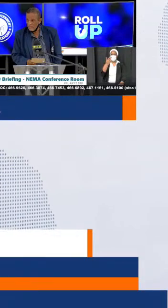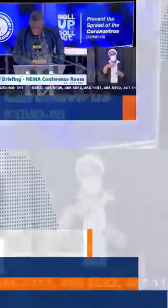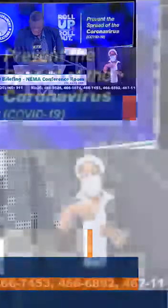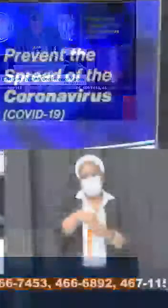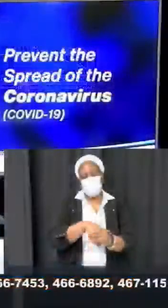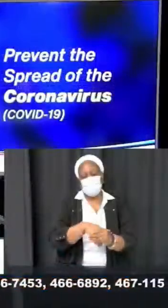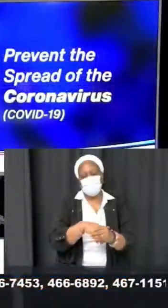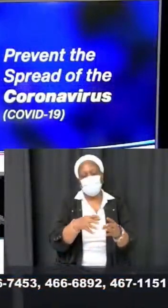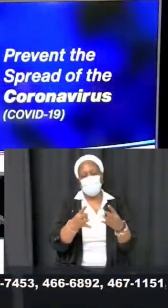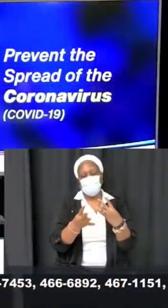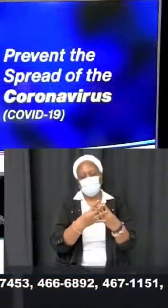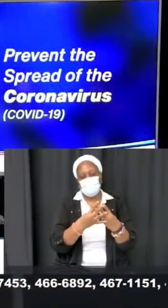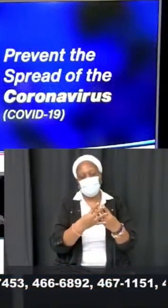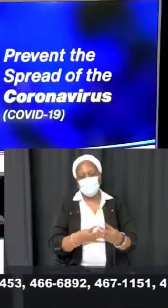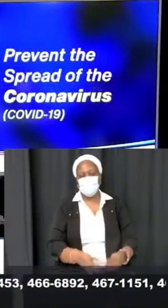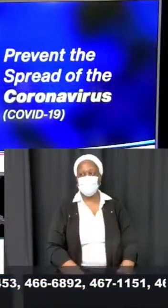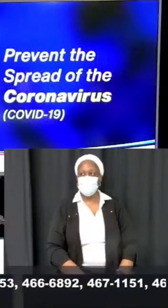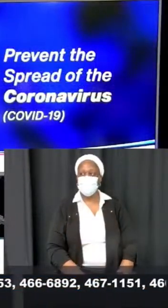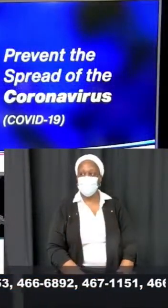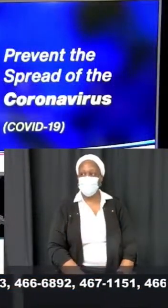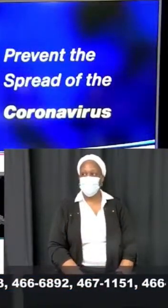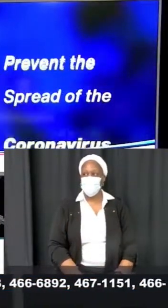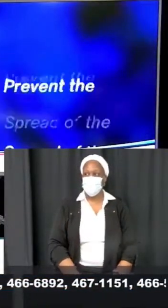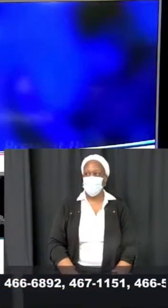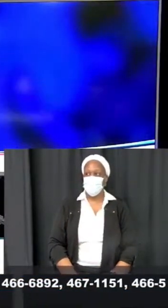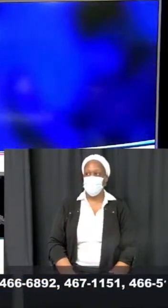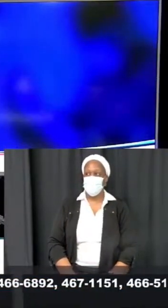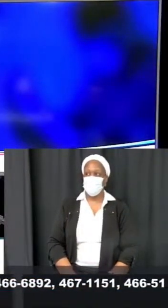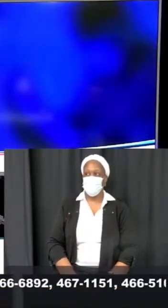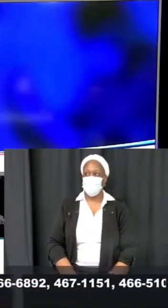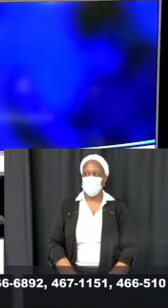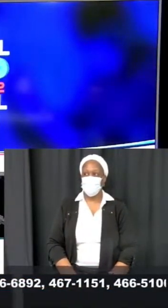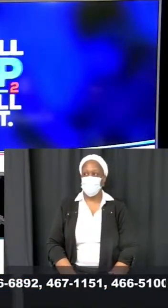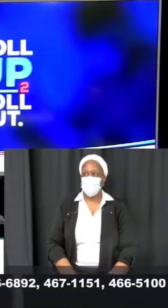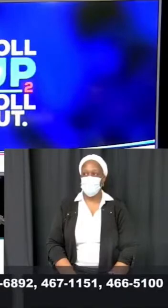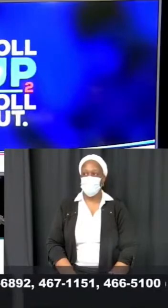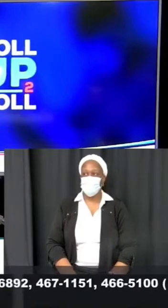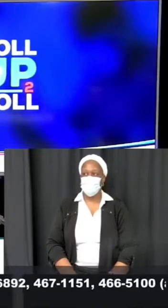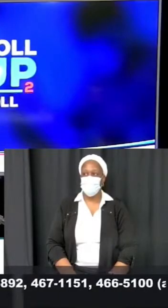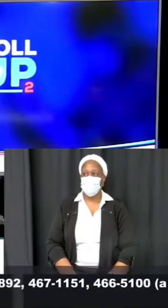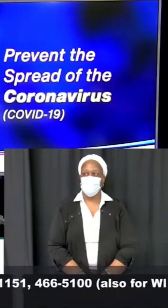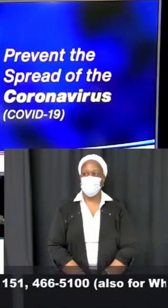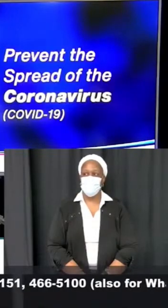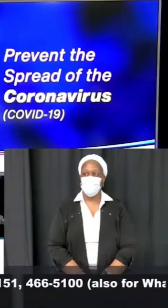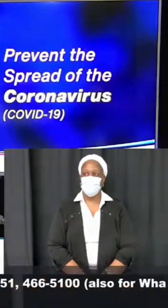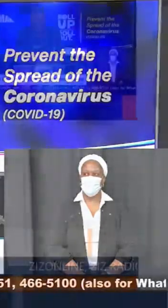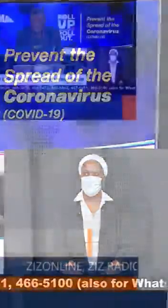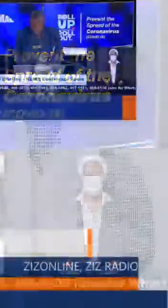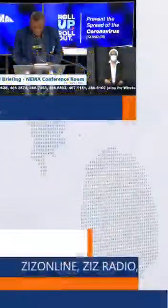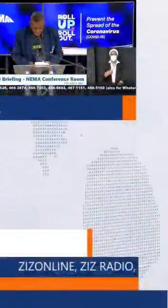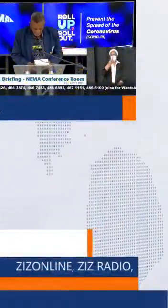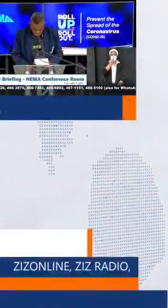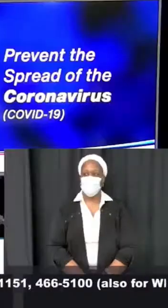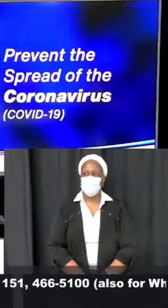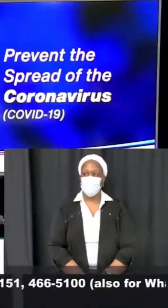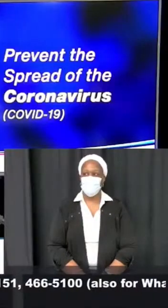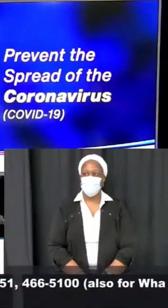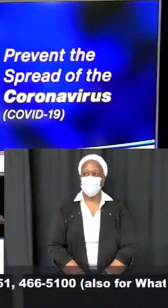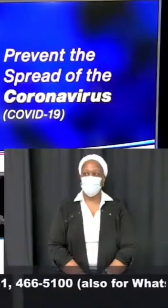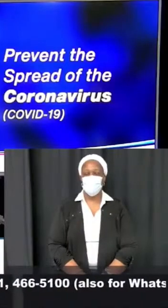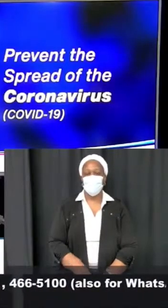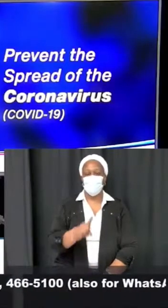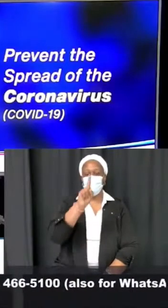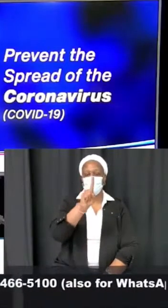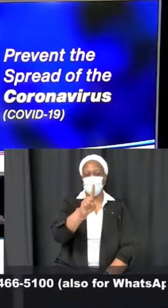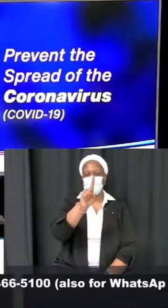Osmond Petty. Mr. Petty gave an update during the NEOC COVID-19 press briefing on Friday. There are